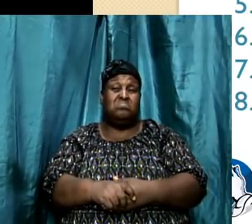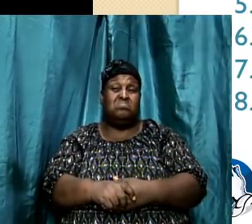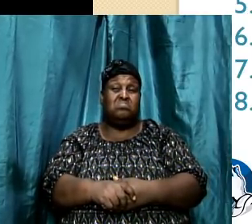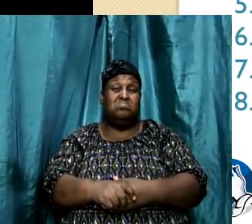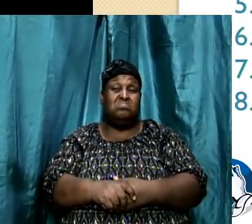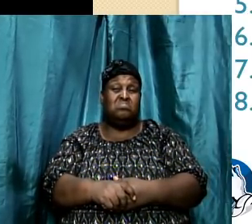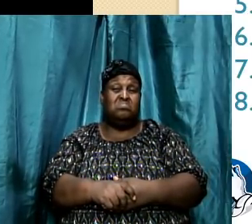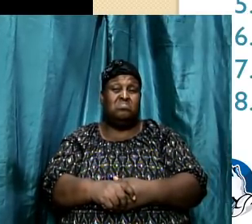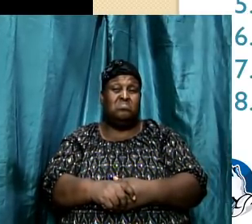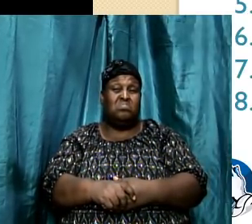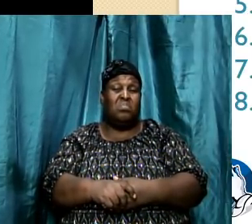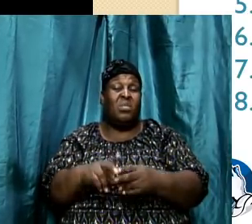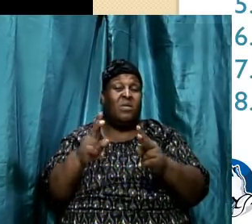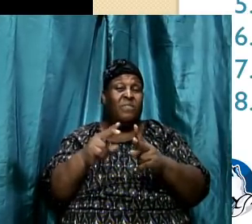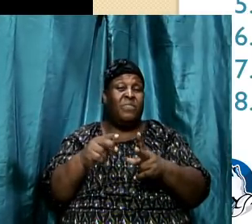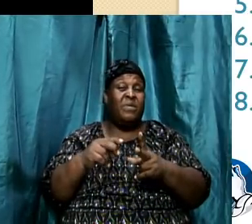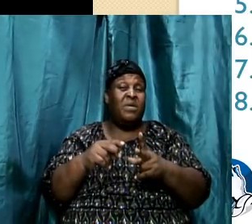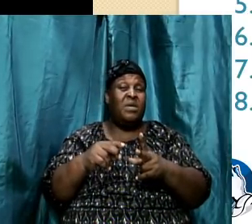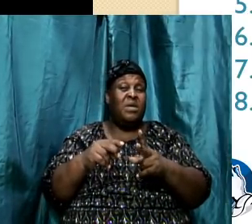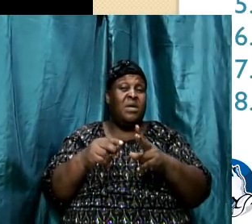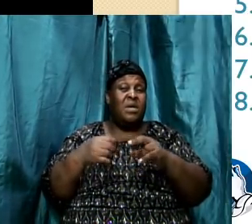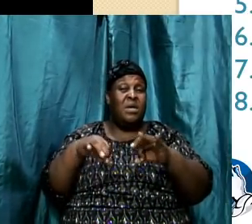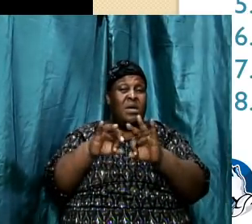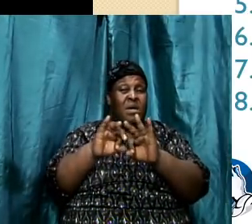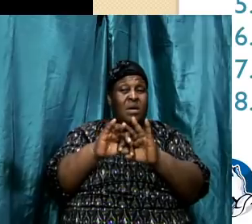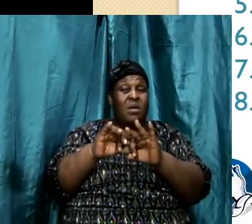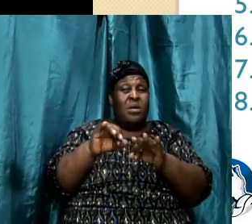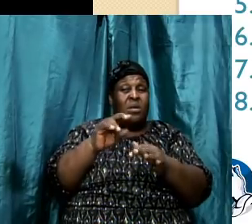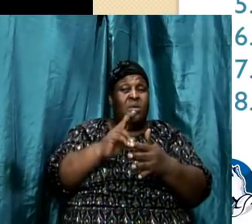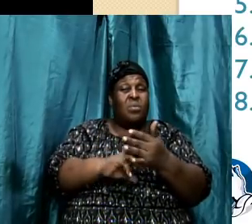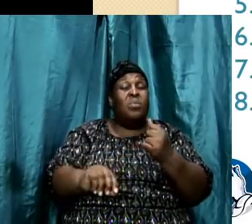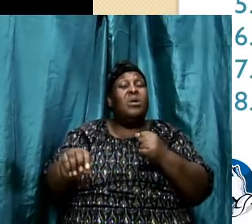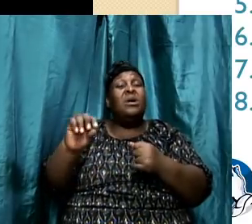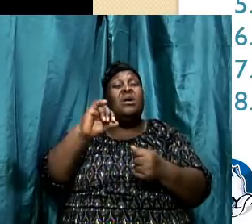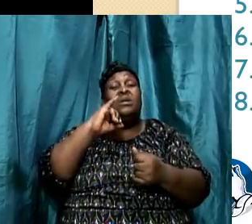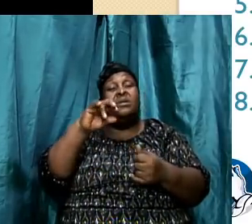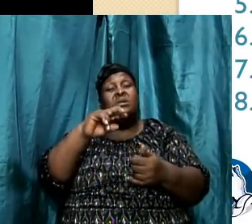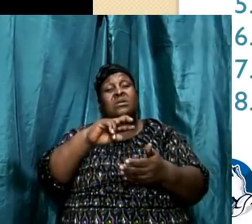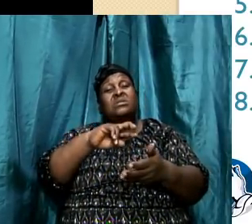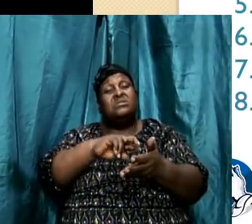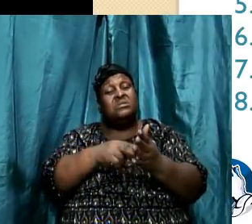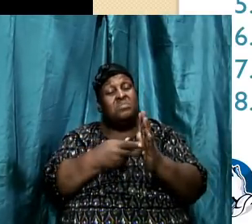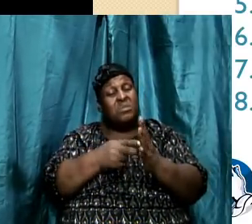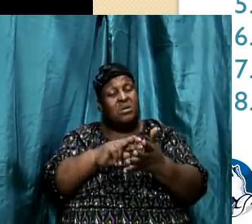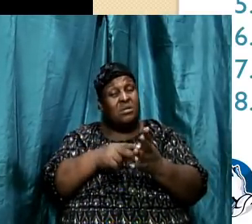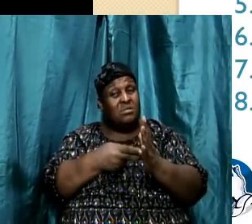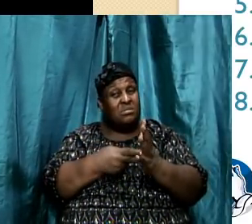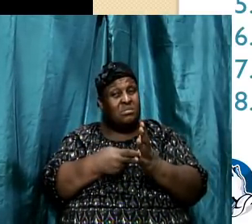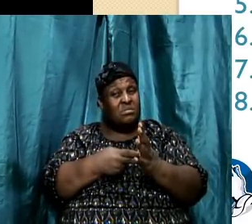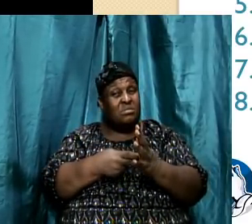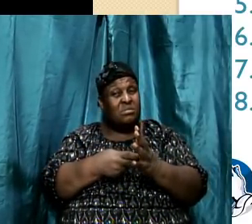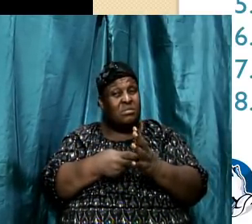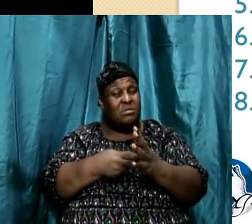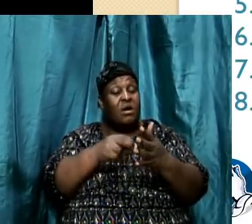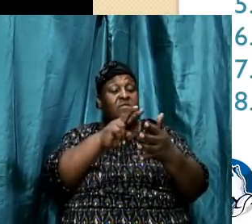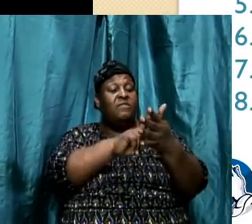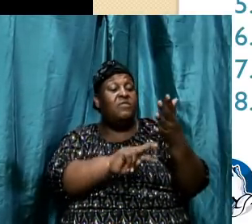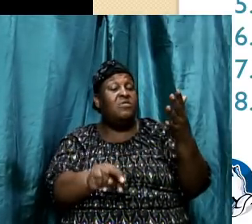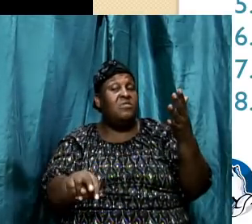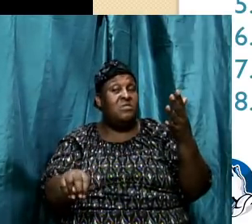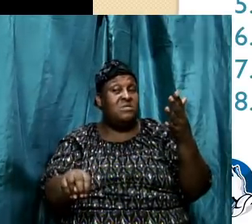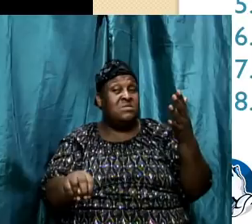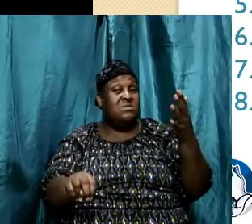We said very important number six, what is the context? And I said I want you to highlight this one.